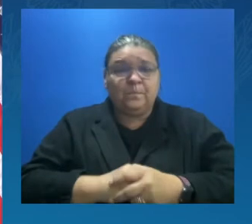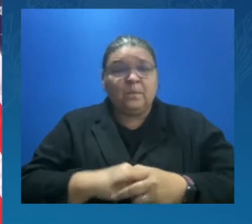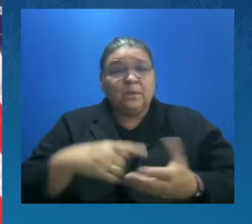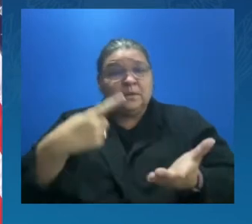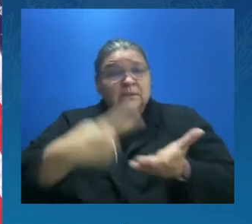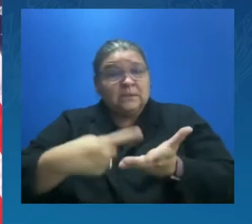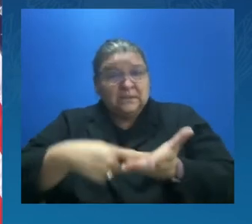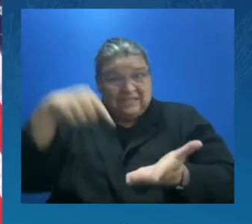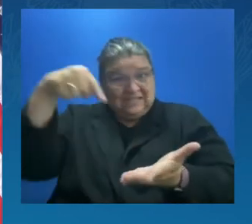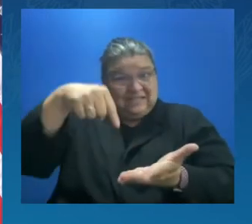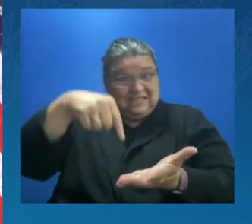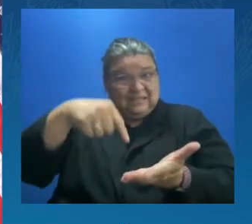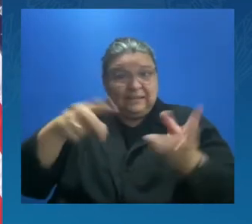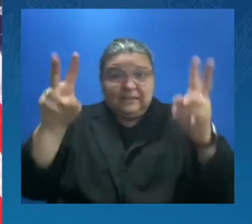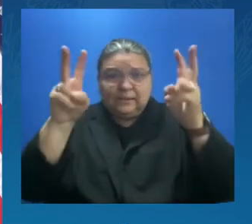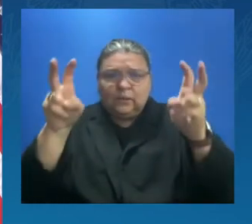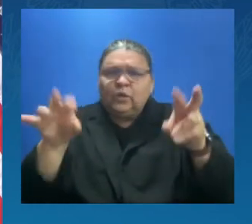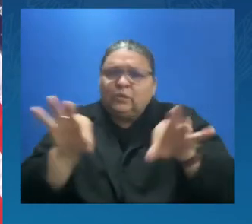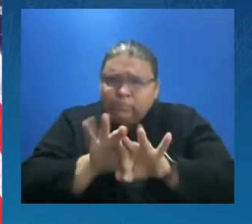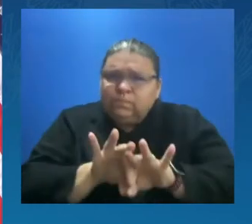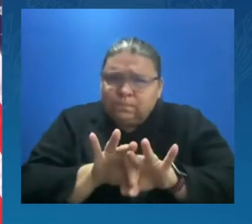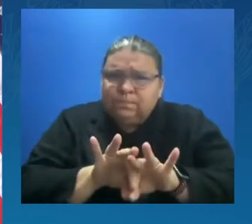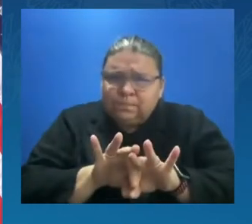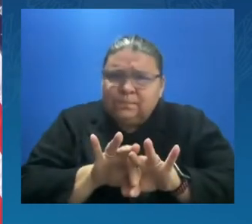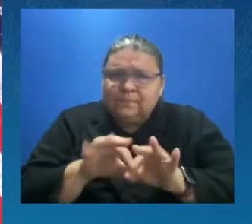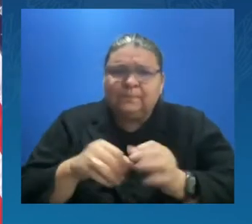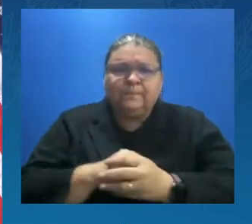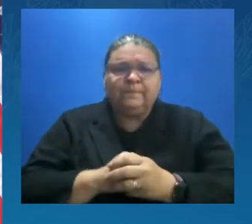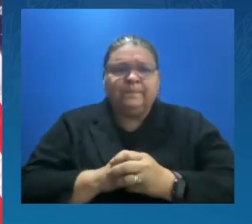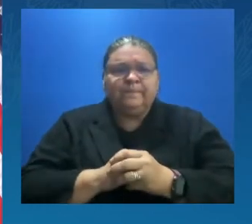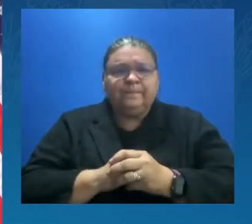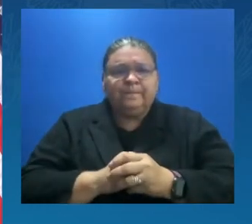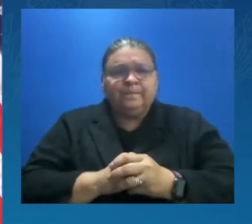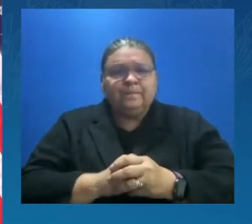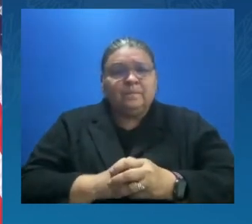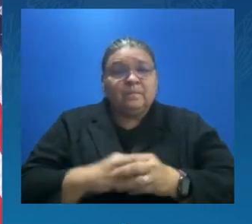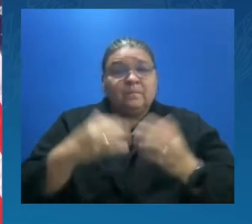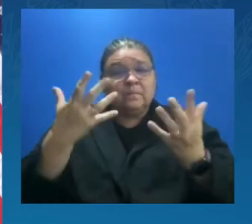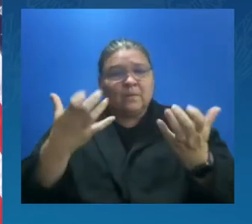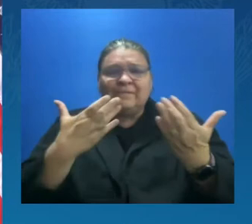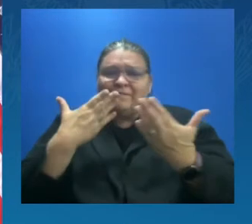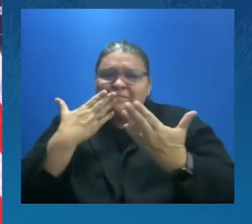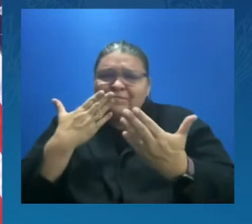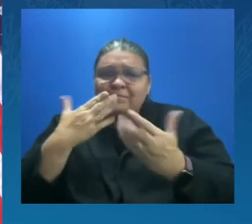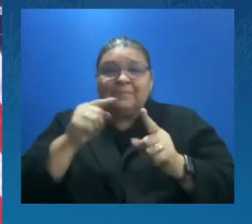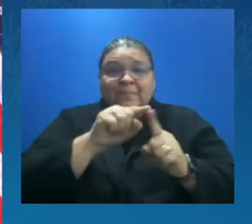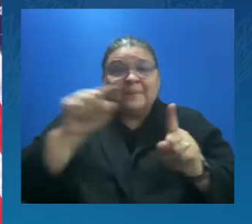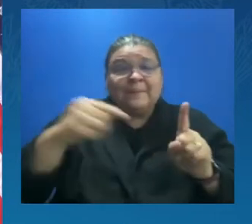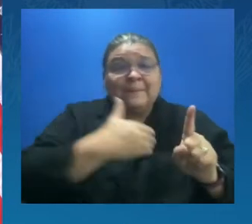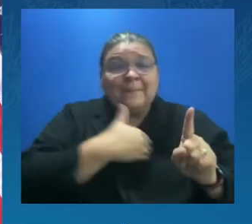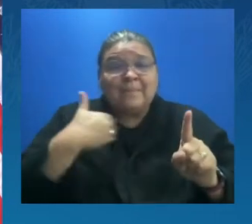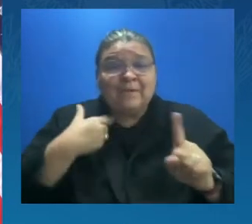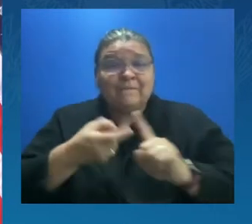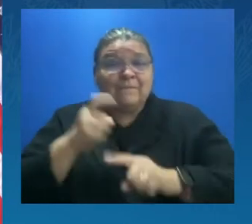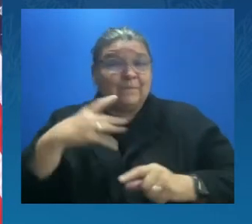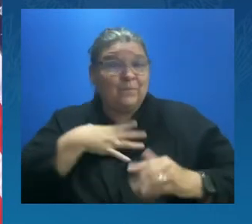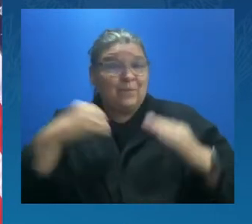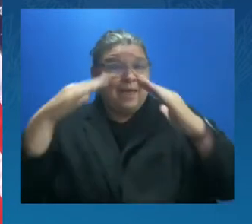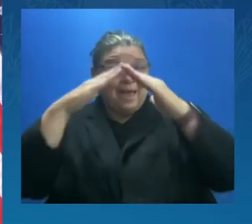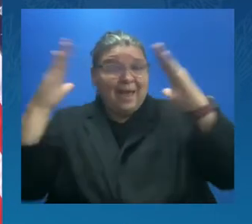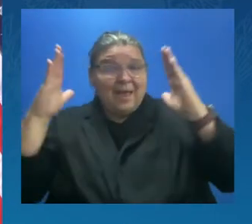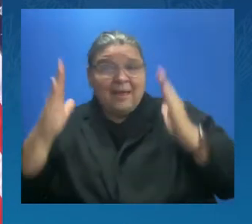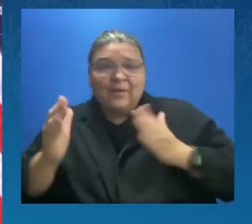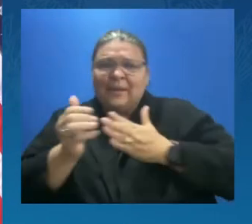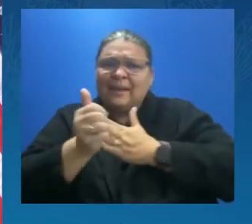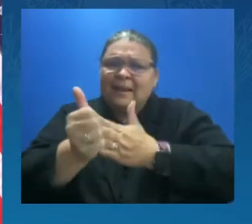particularly want to thank the members of our administration, the leaders who have been doing extraordinary work on this